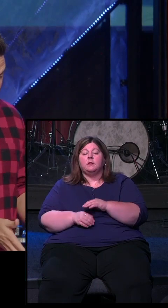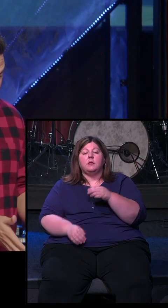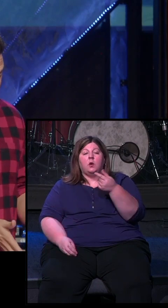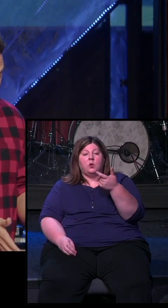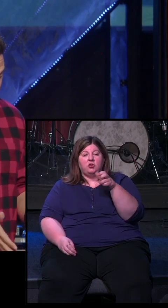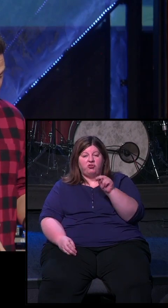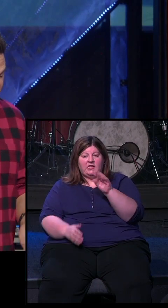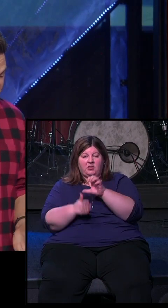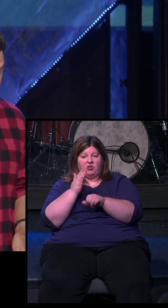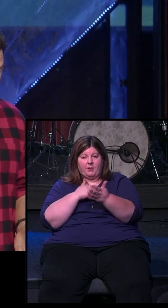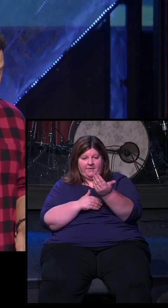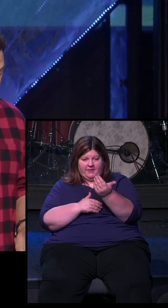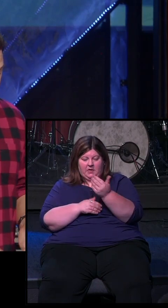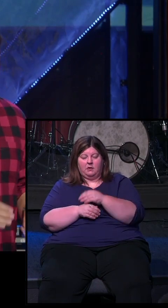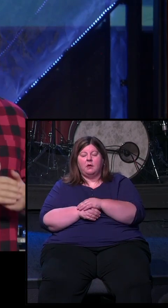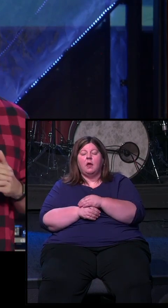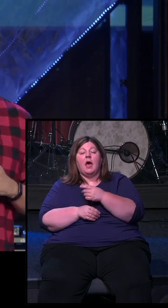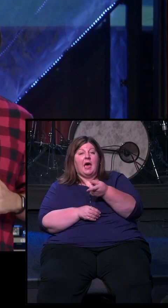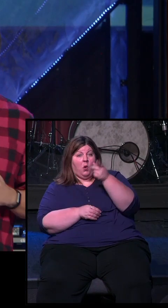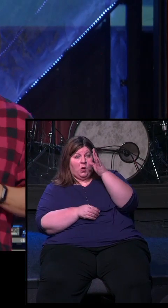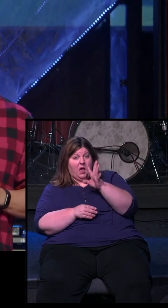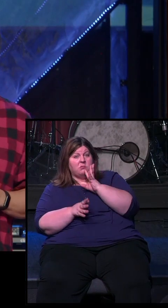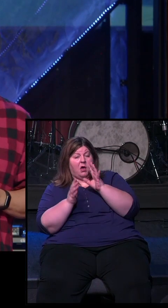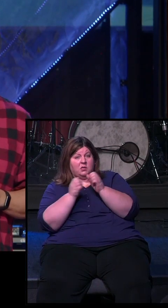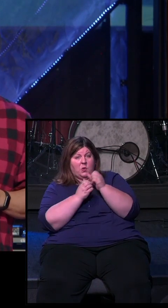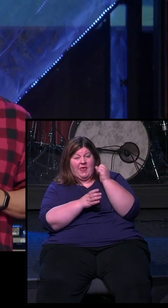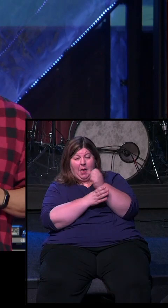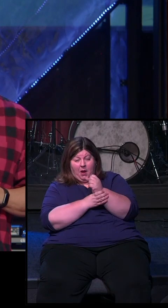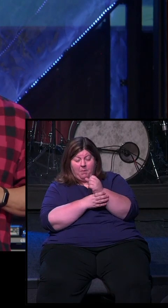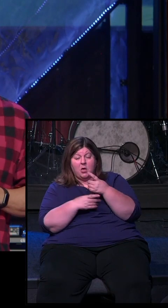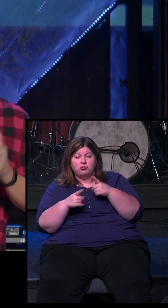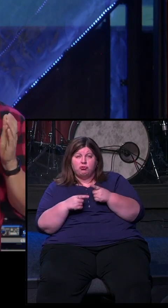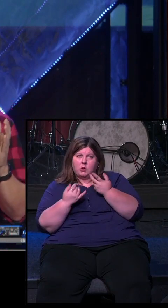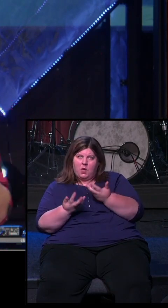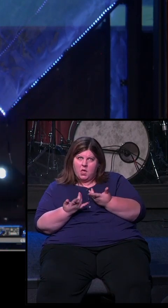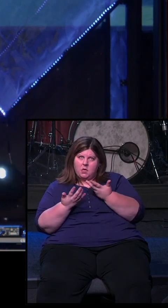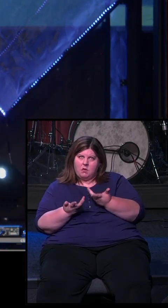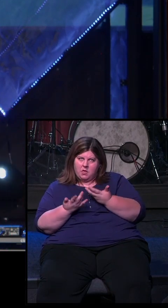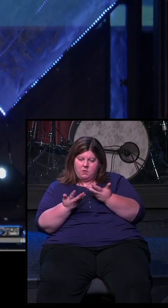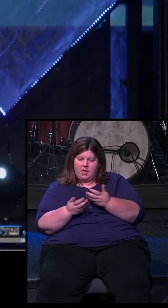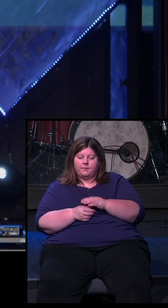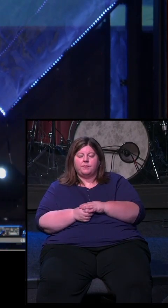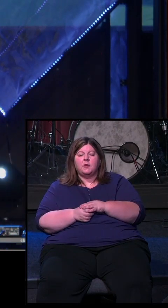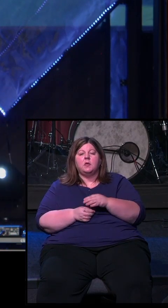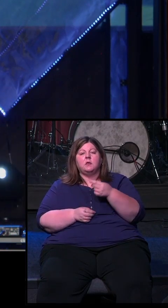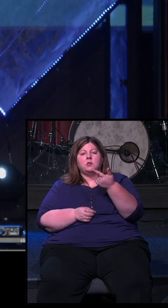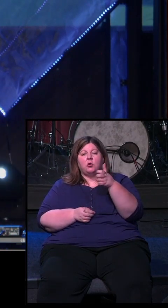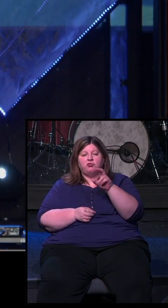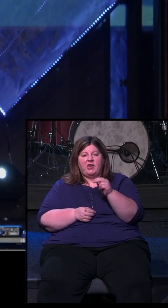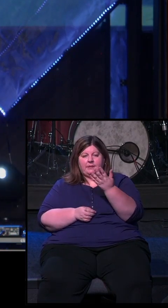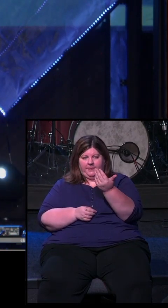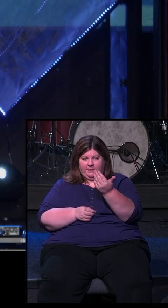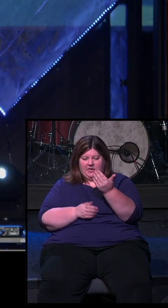and what we're going to do is we're going to look at how God speaks to Abraham during this waiting time in his life. So Genesis 15 takes place